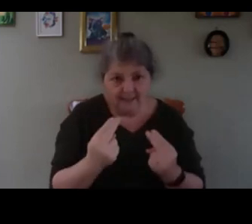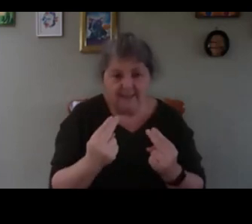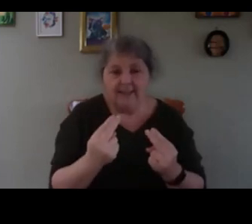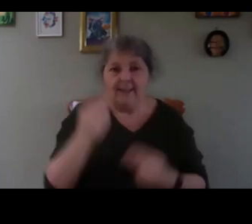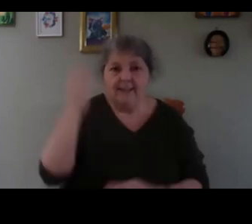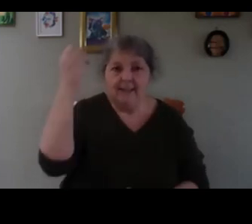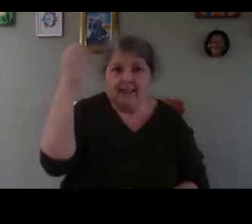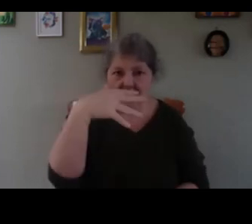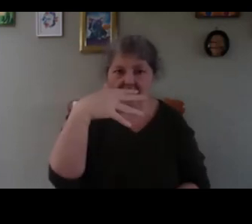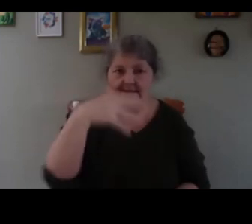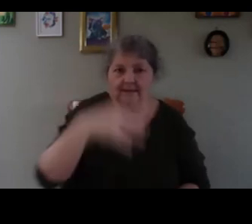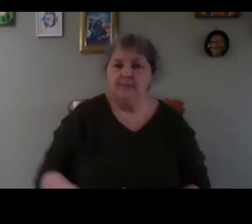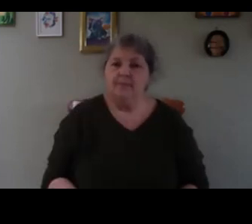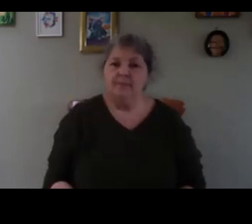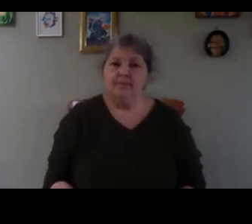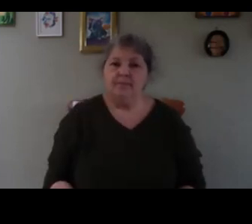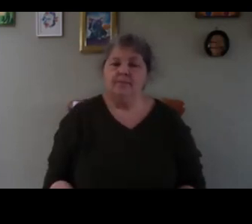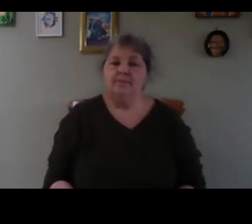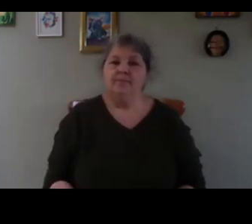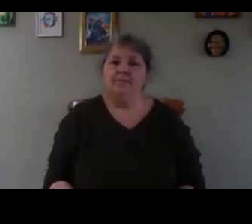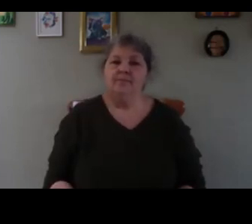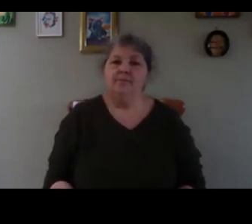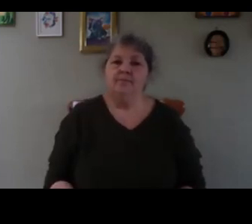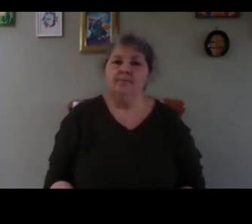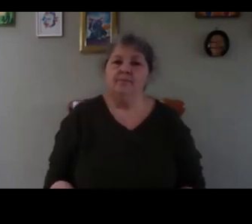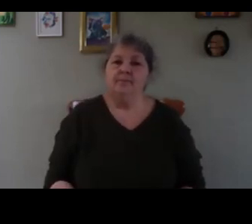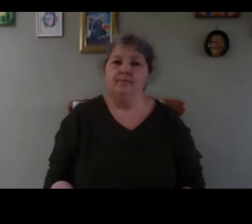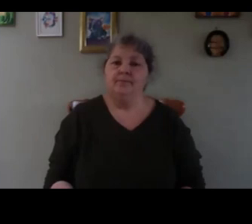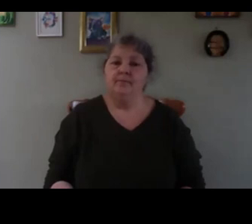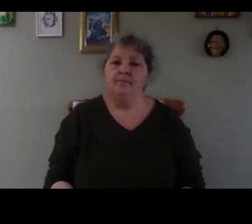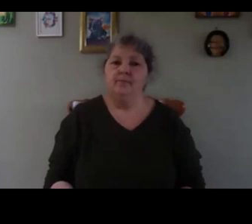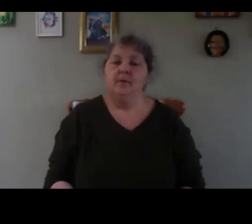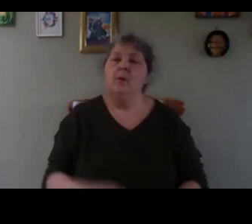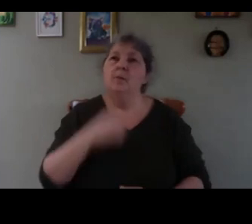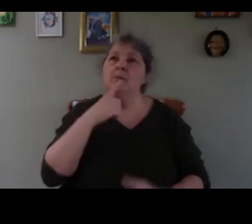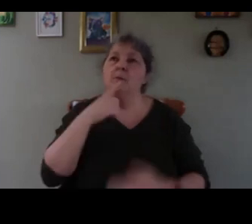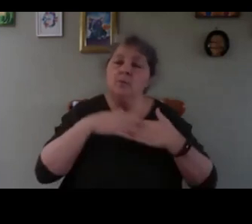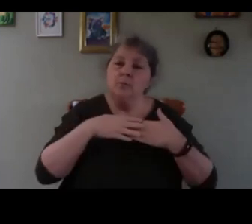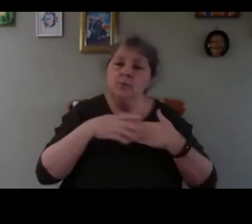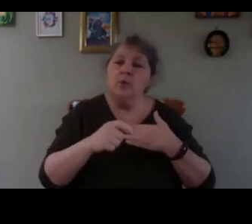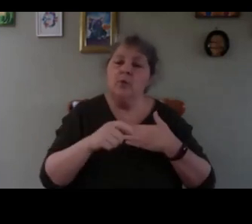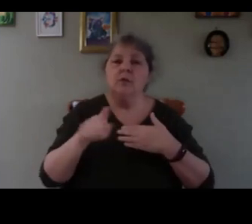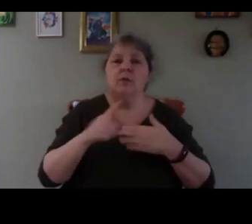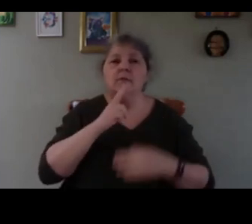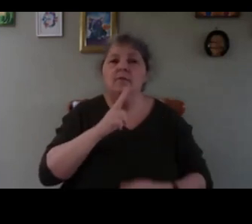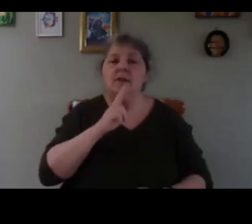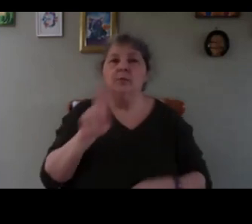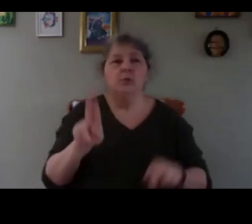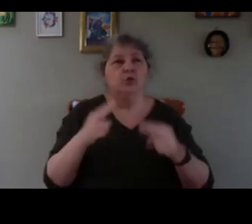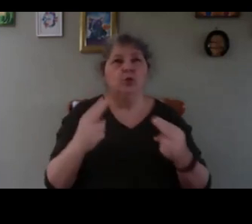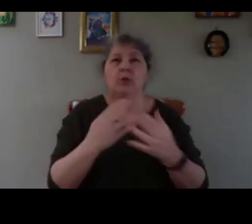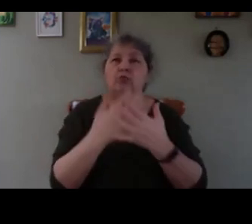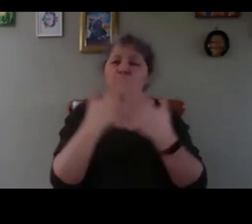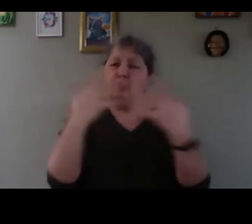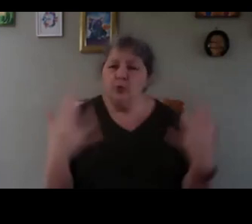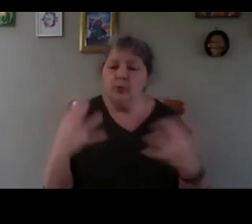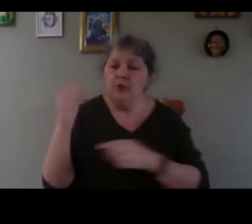sometimes so you know it's not 100% but most of the vegetables don't need too much light when